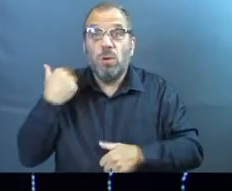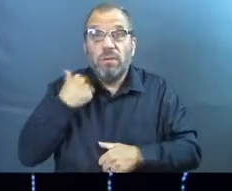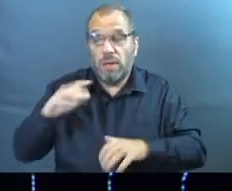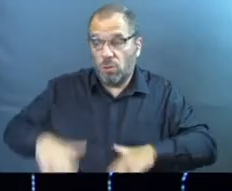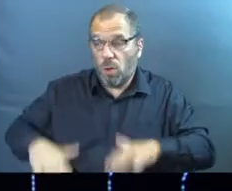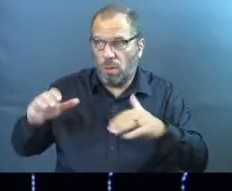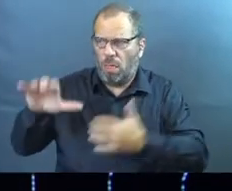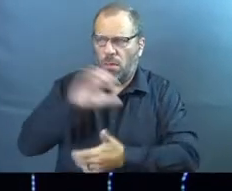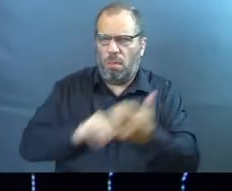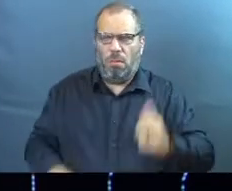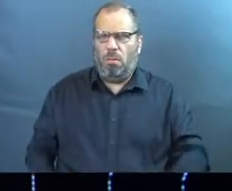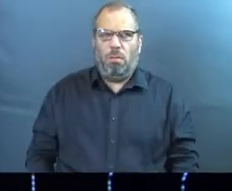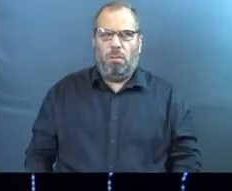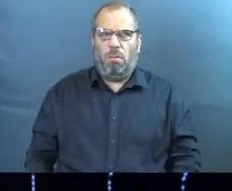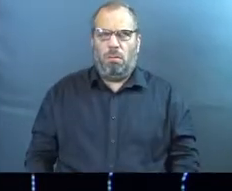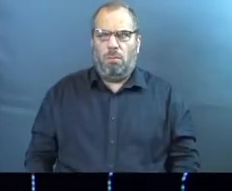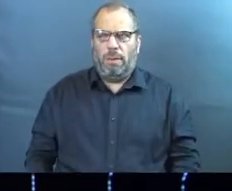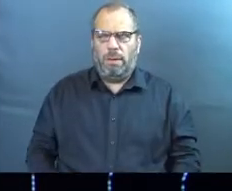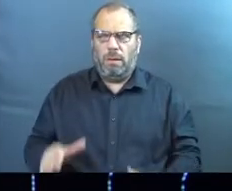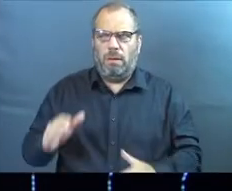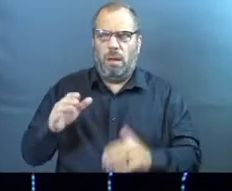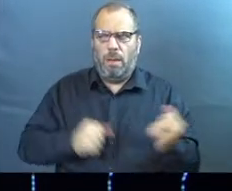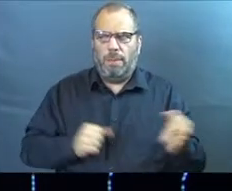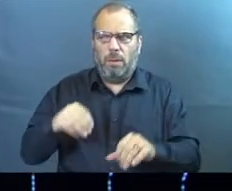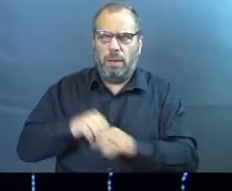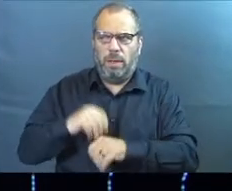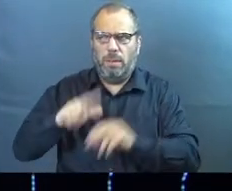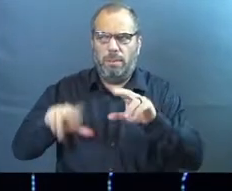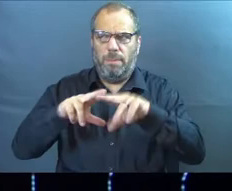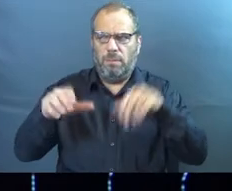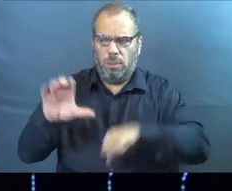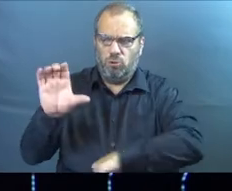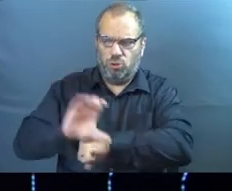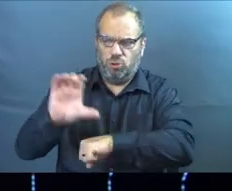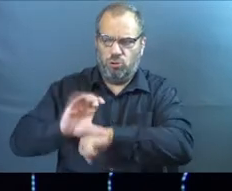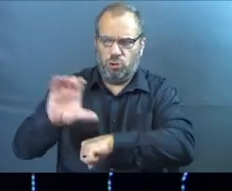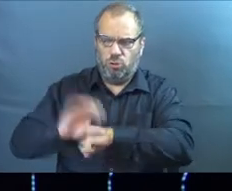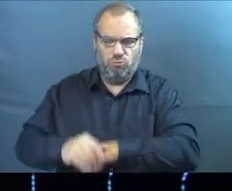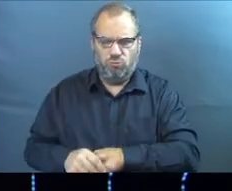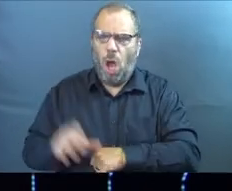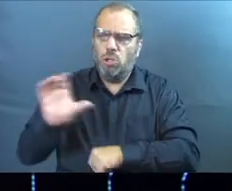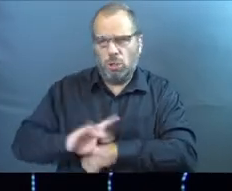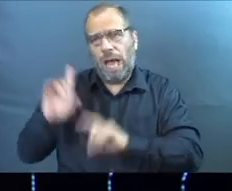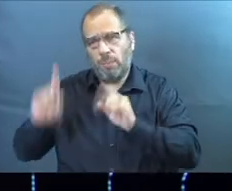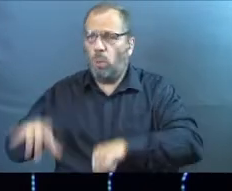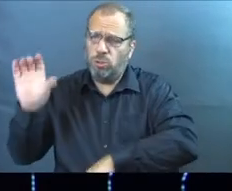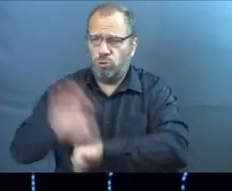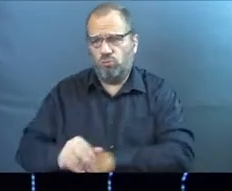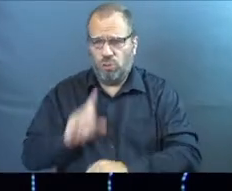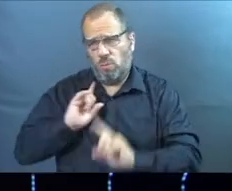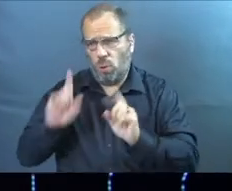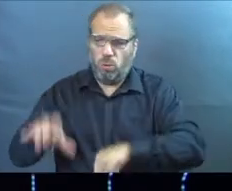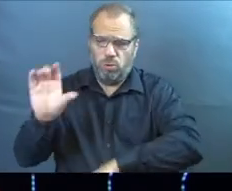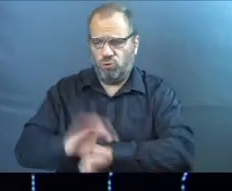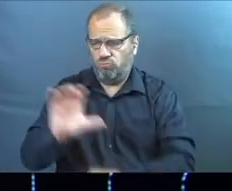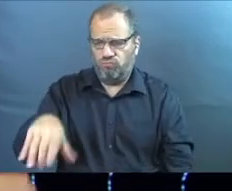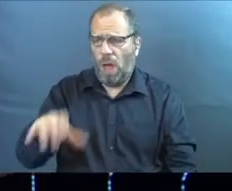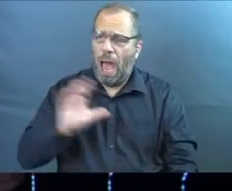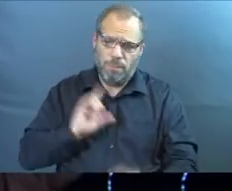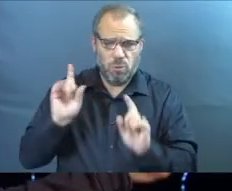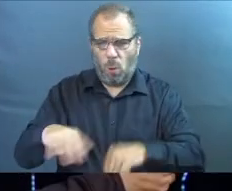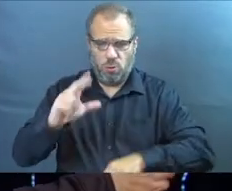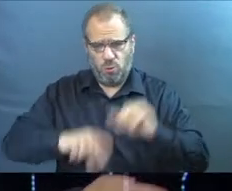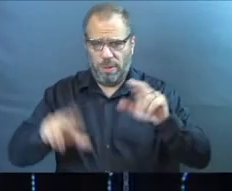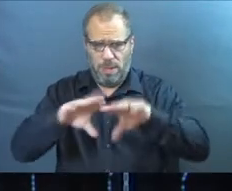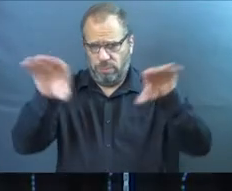us grew up confused about that. And we get weird about this word church, right? We say, I'm going to church. I'm